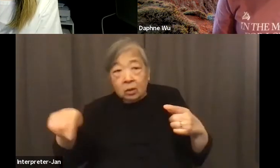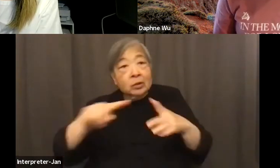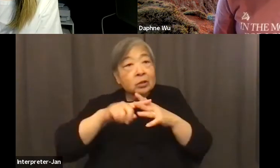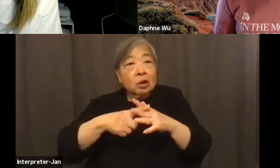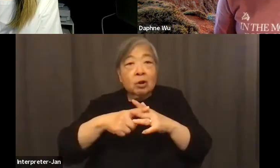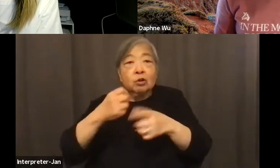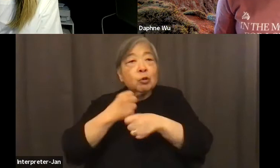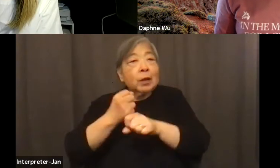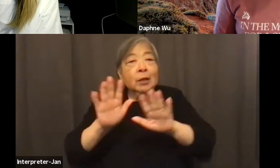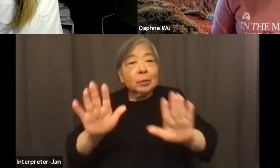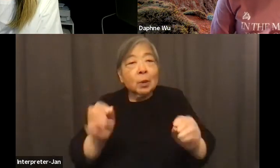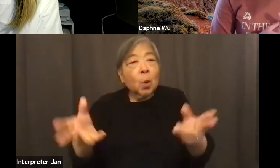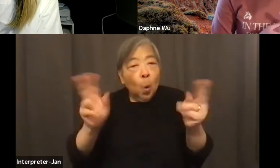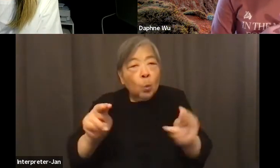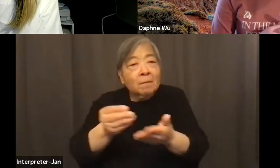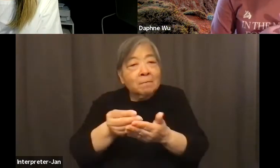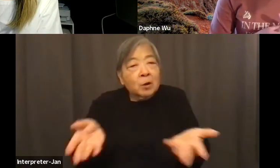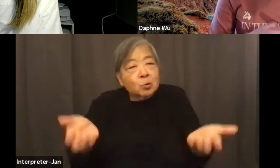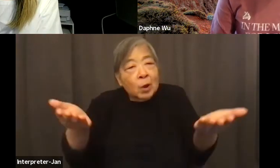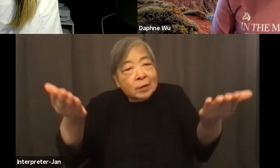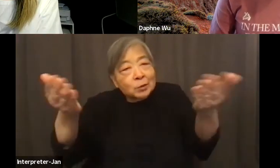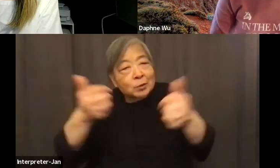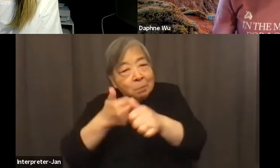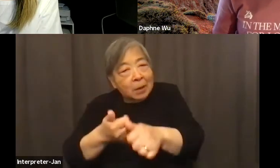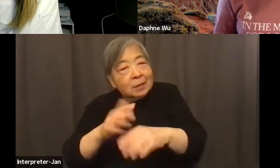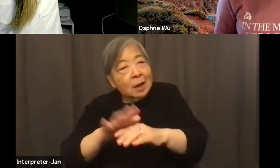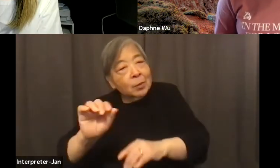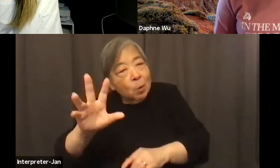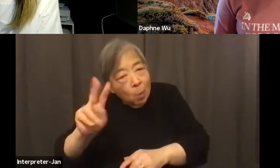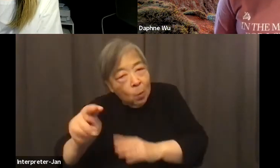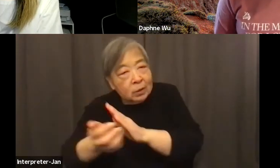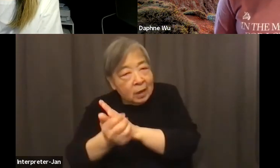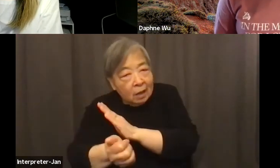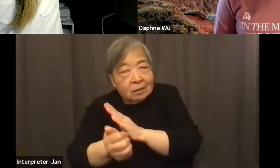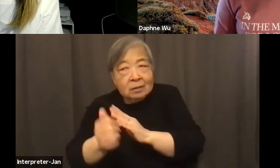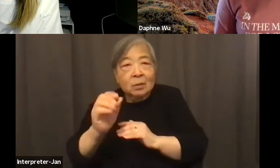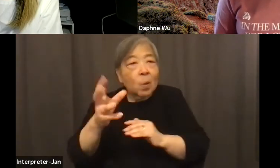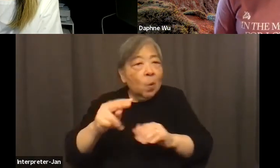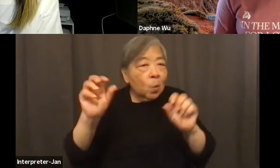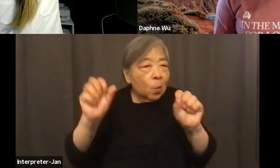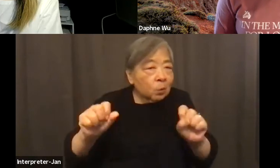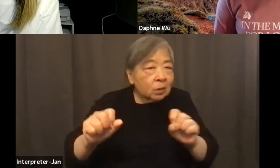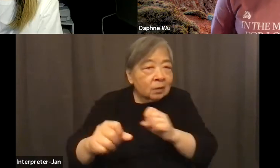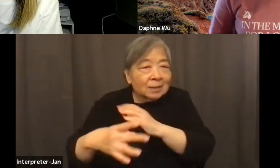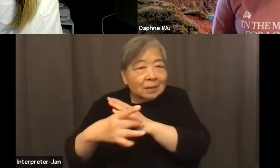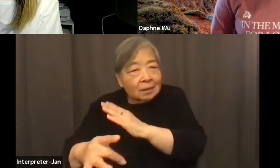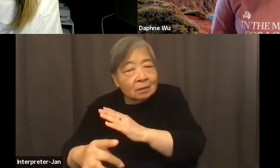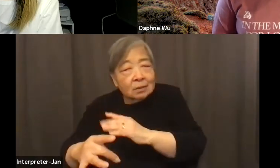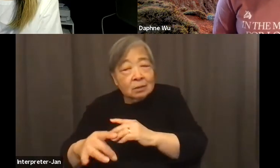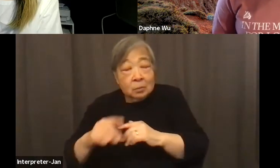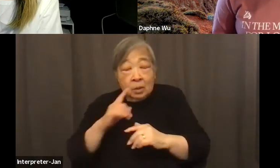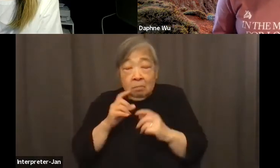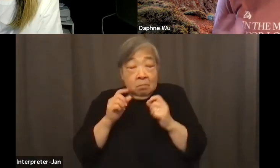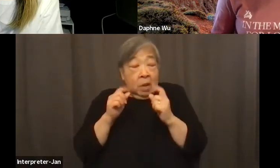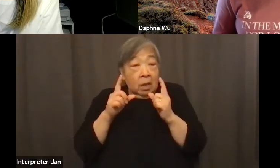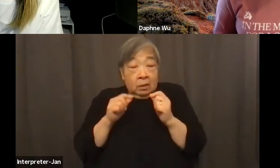their own fundraisers based on their own talents and their own skills. And, and so it's been amazing to be able